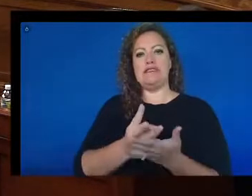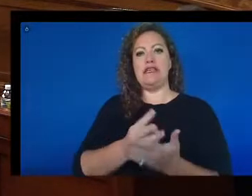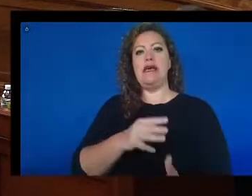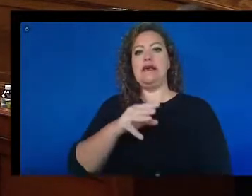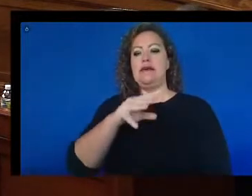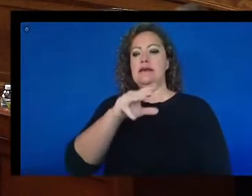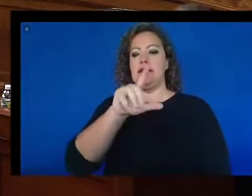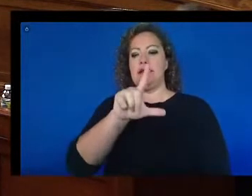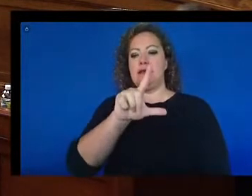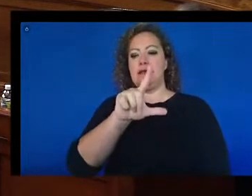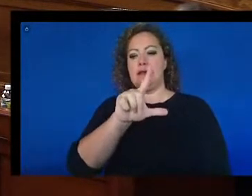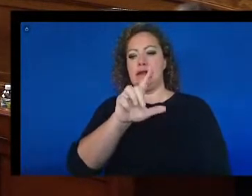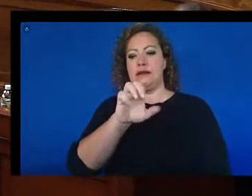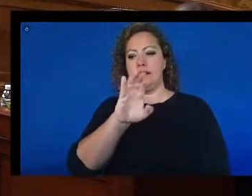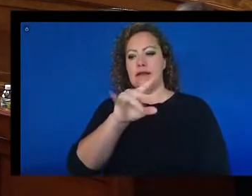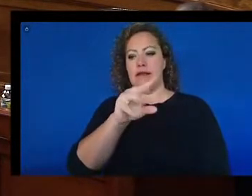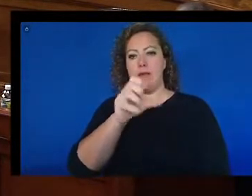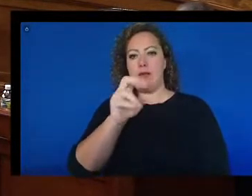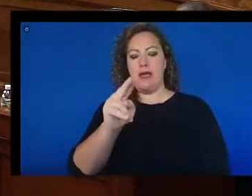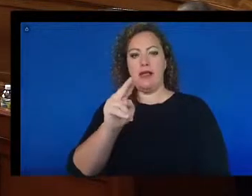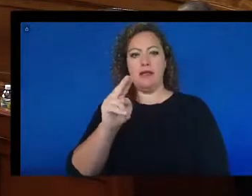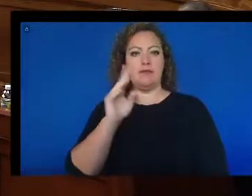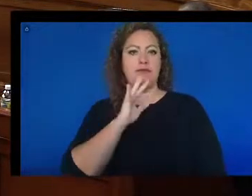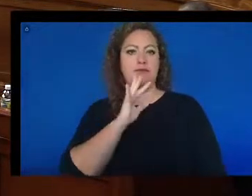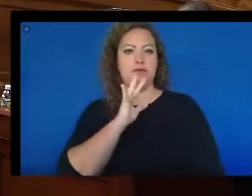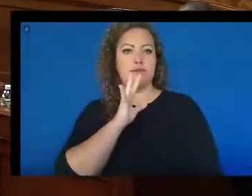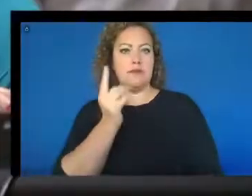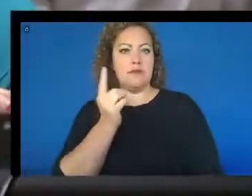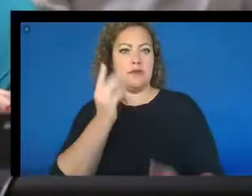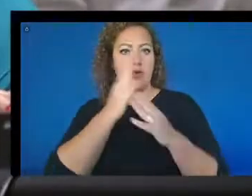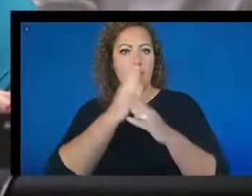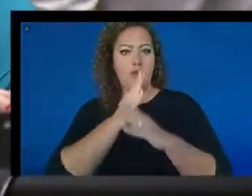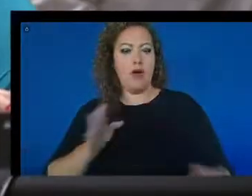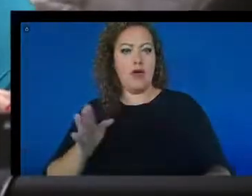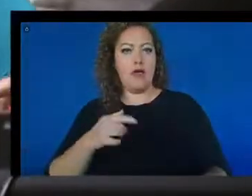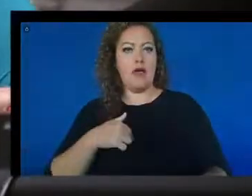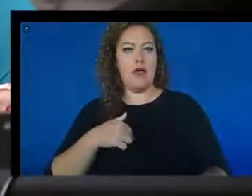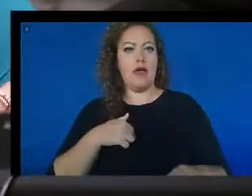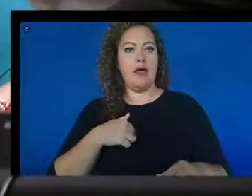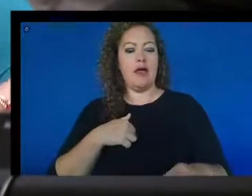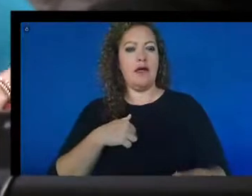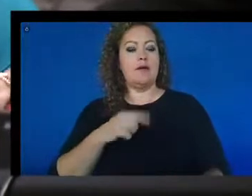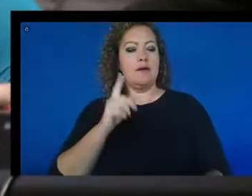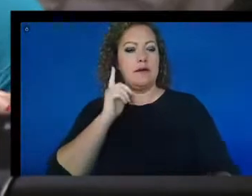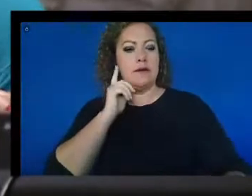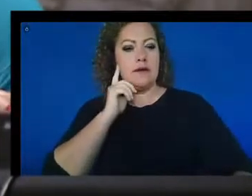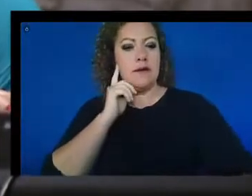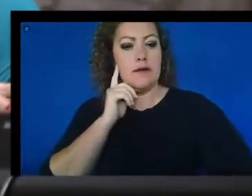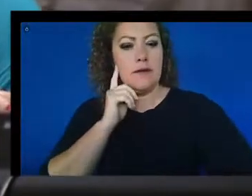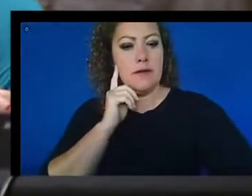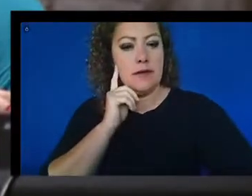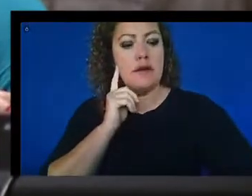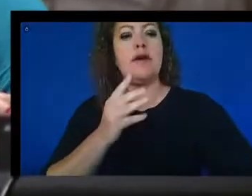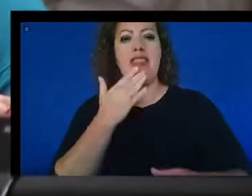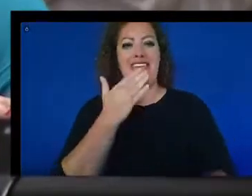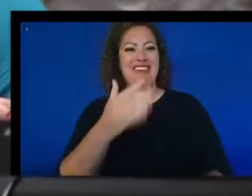very much for this opportunity to speak before you today. I come to you here representing folks. Thank you.